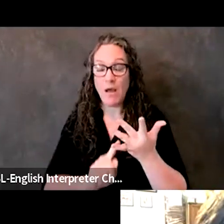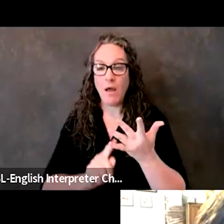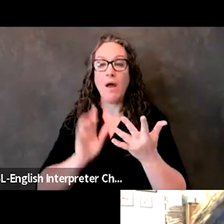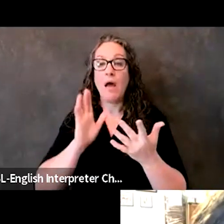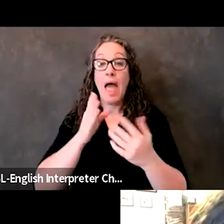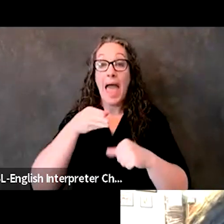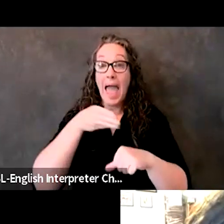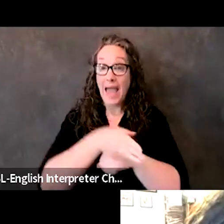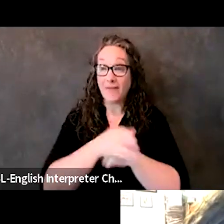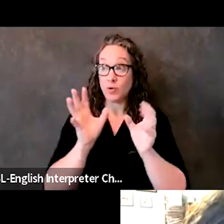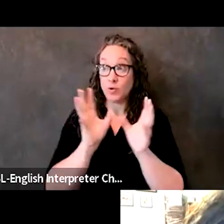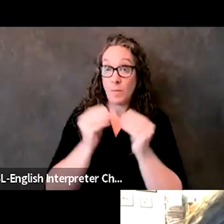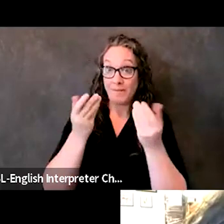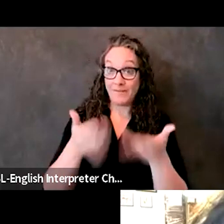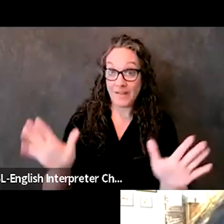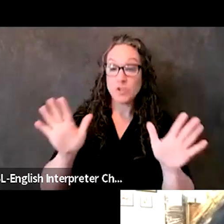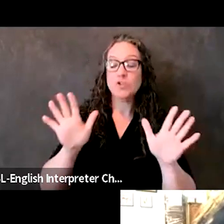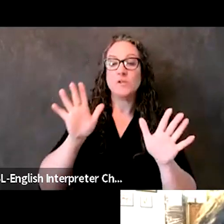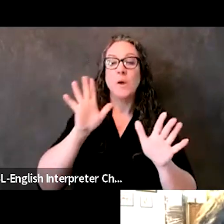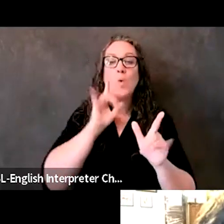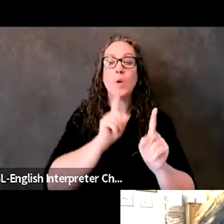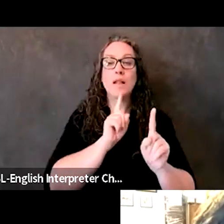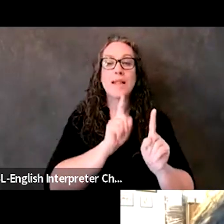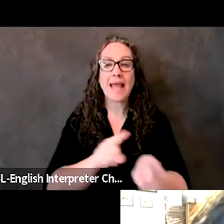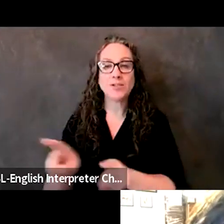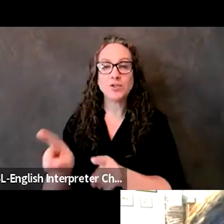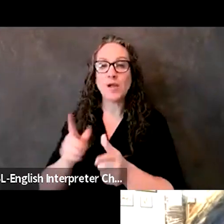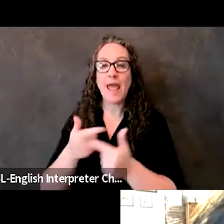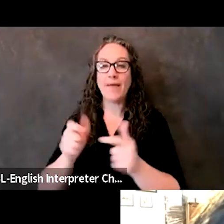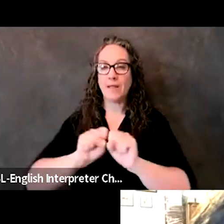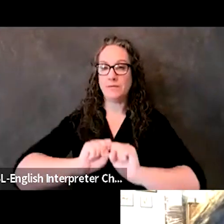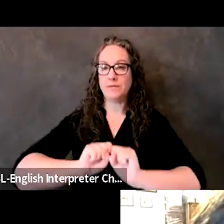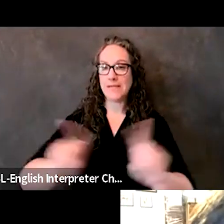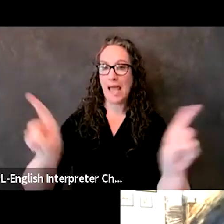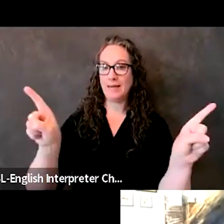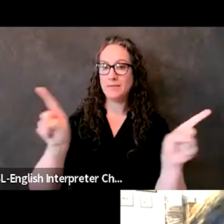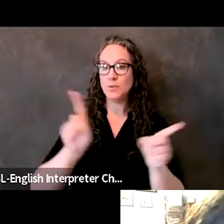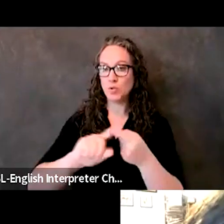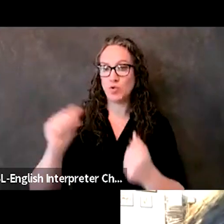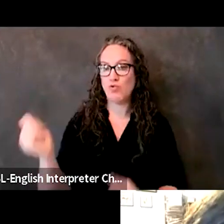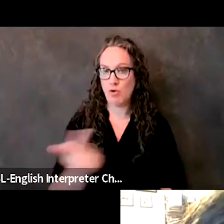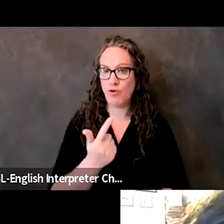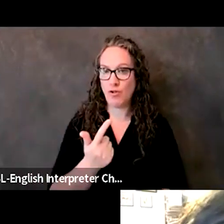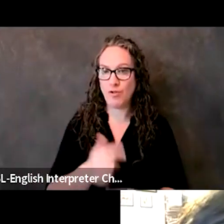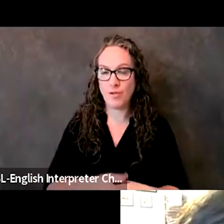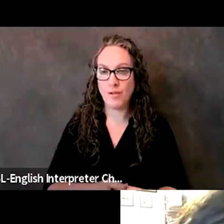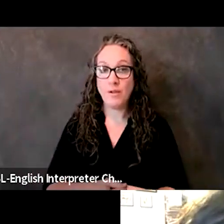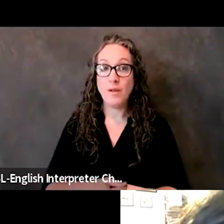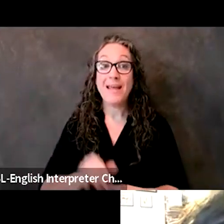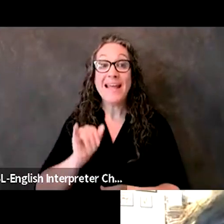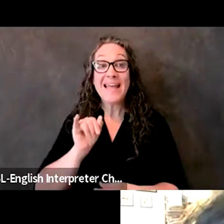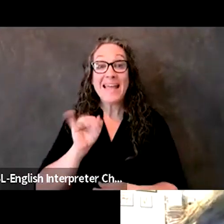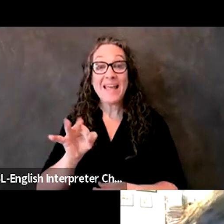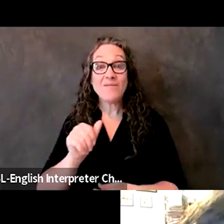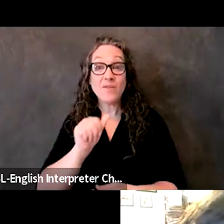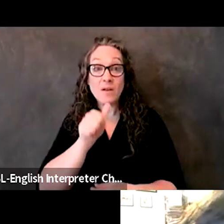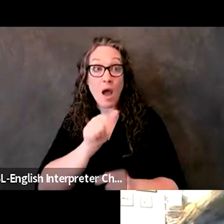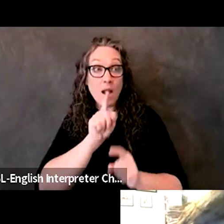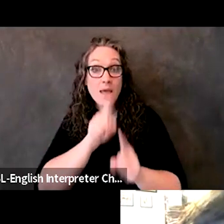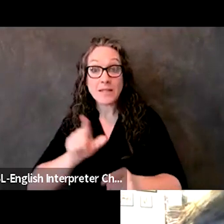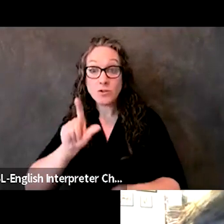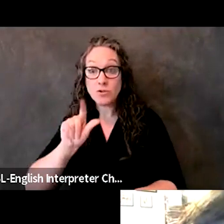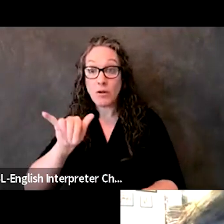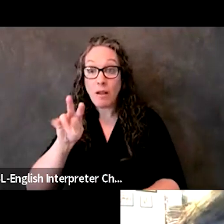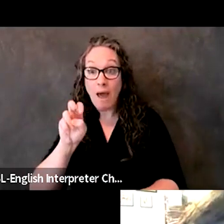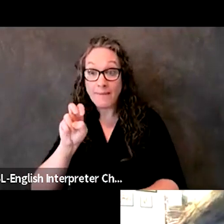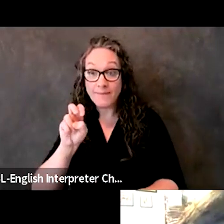then following the symposium, we'll get responses out to everybody. So even if your question doesn't get answered right now in this session,